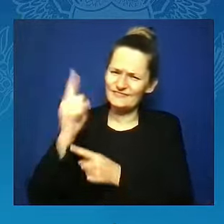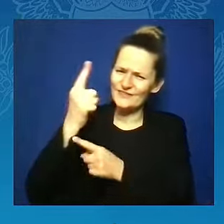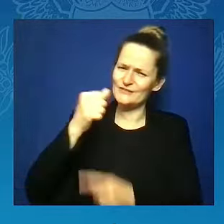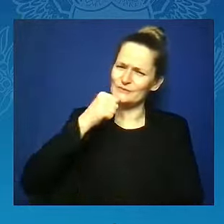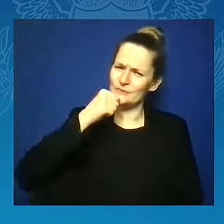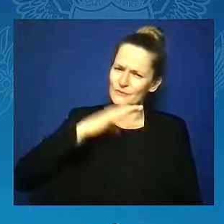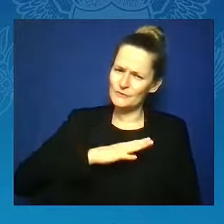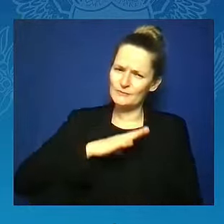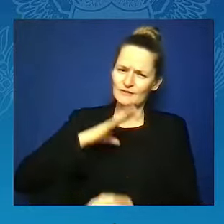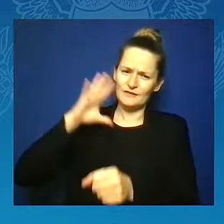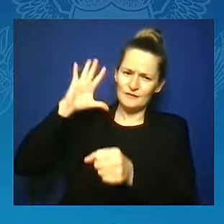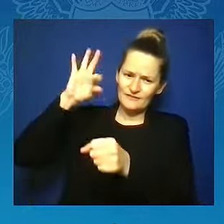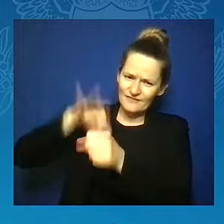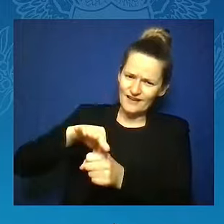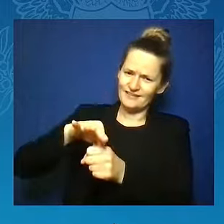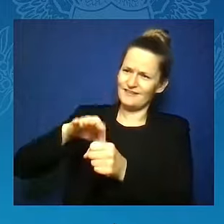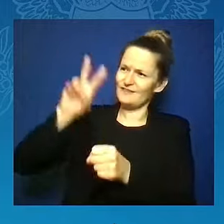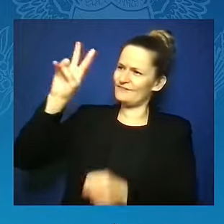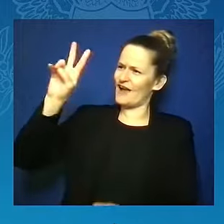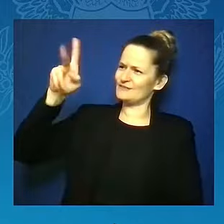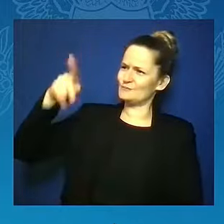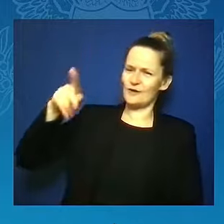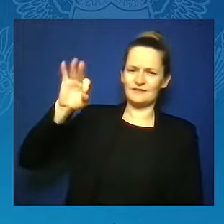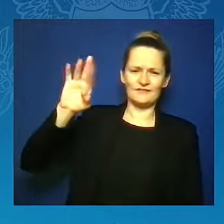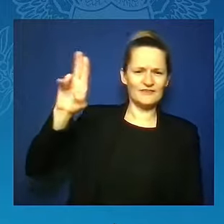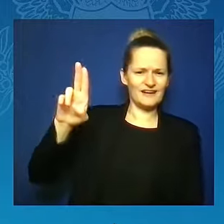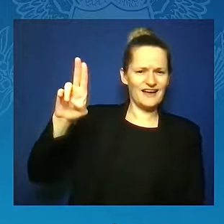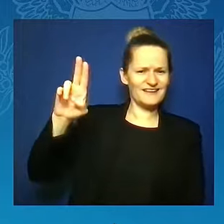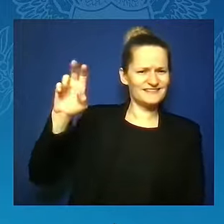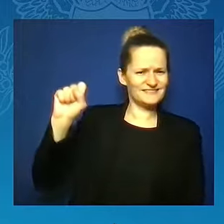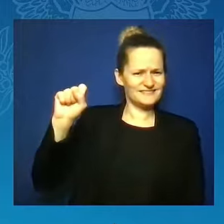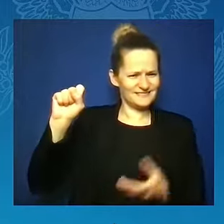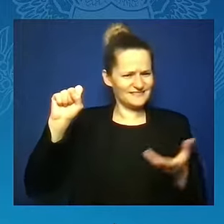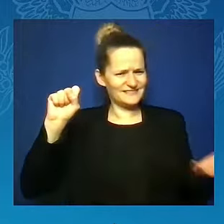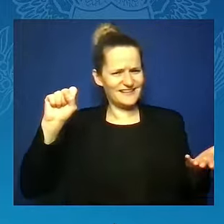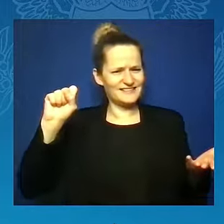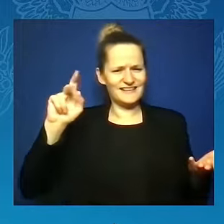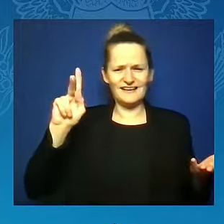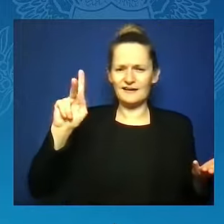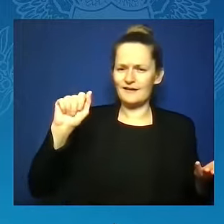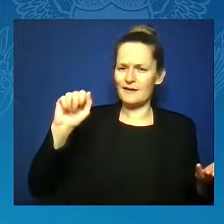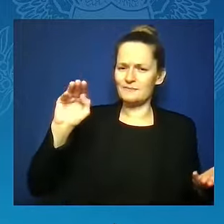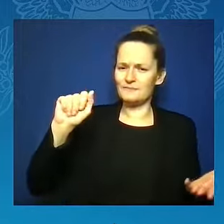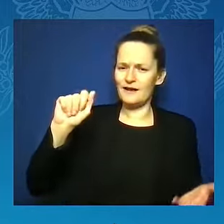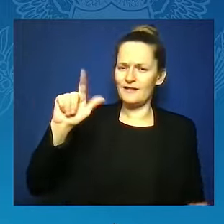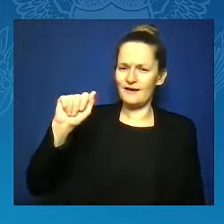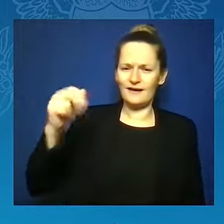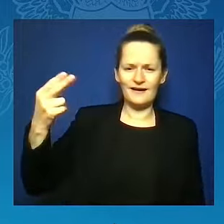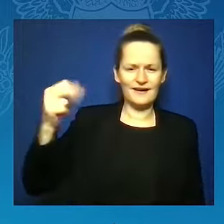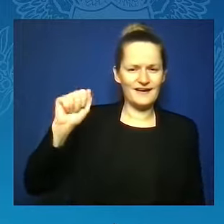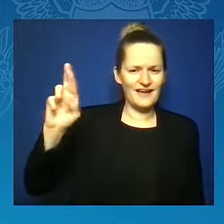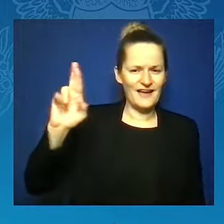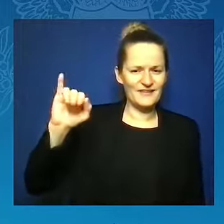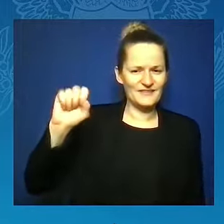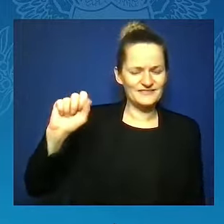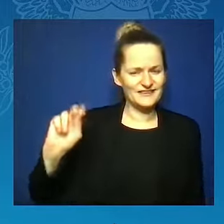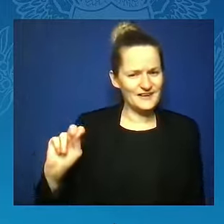of the United States, Kamala Harris. . . .